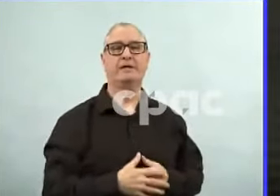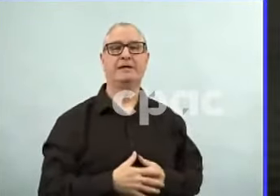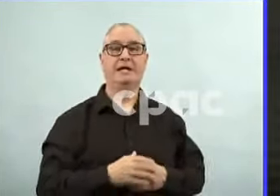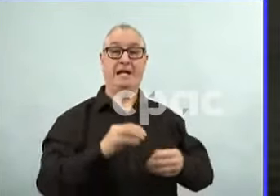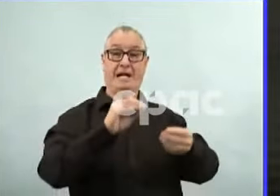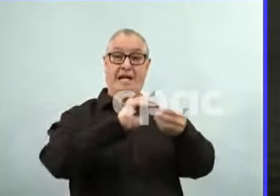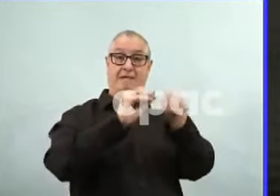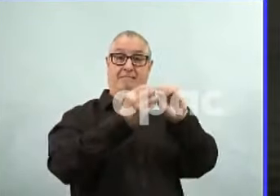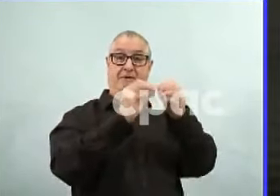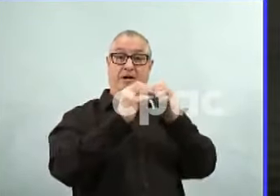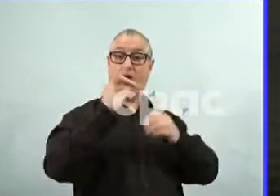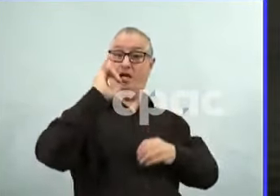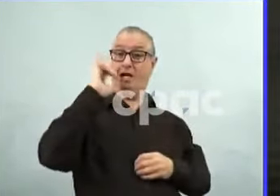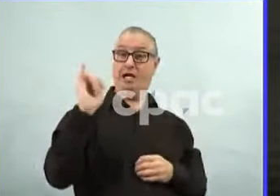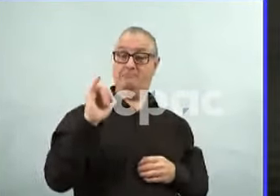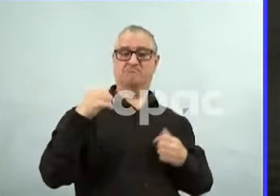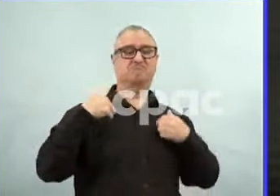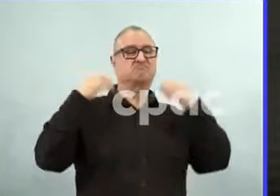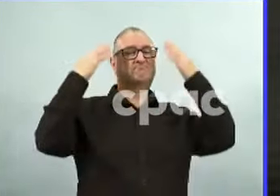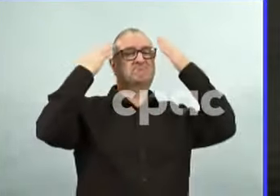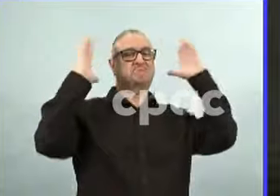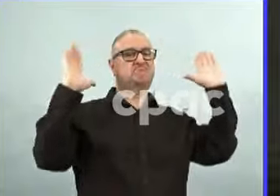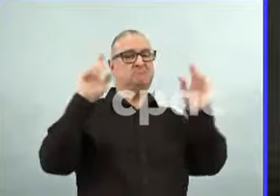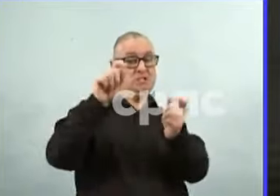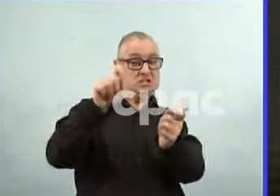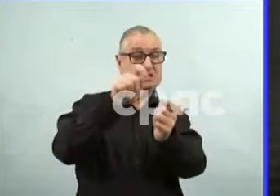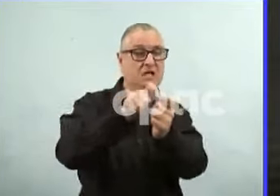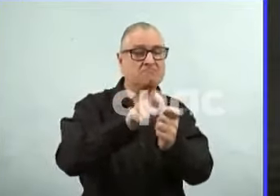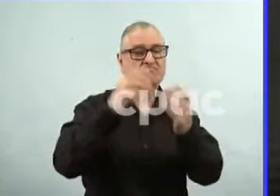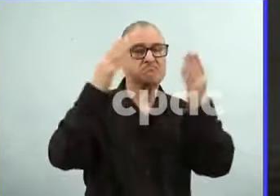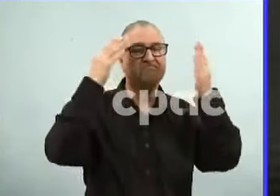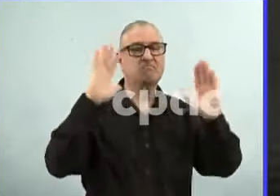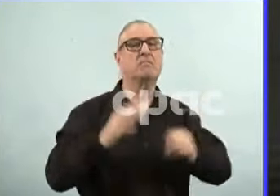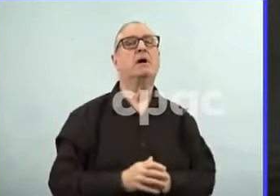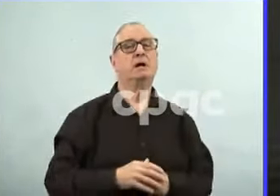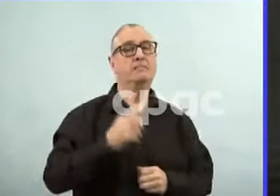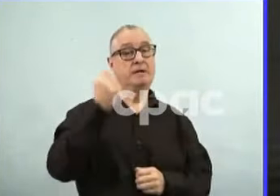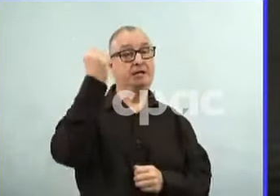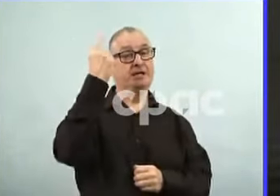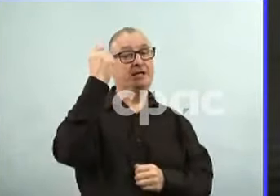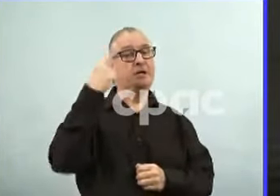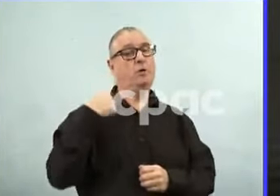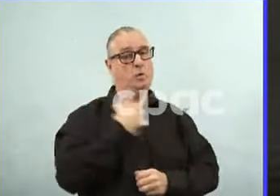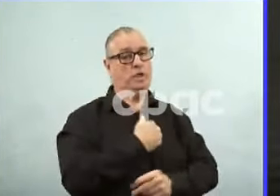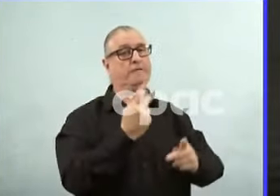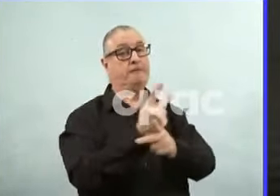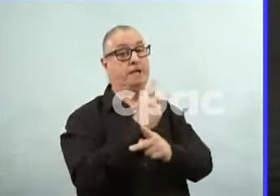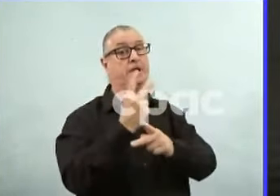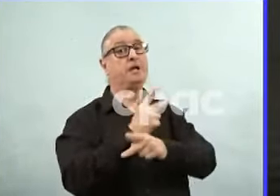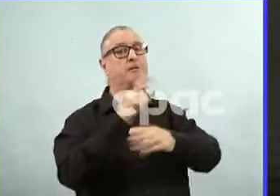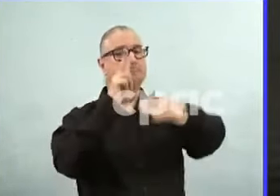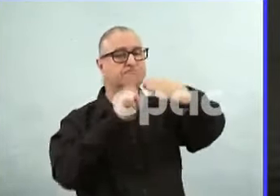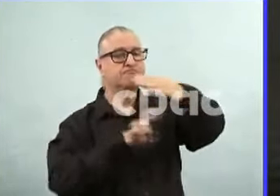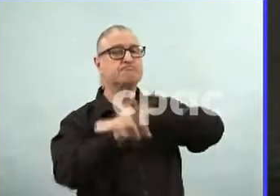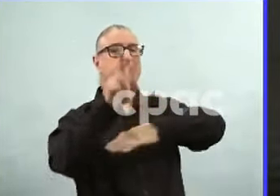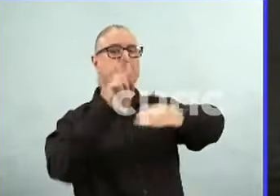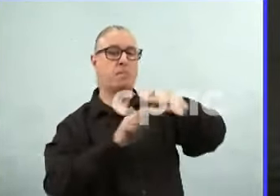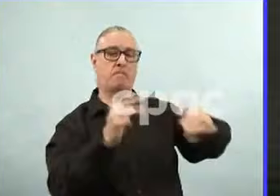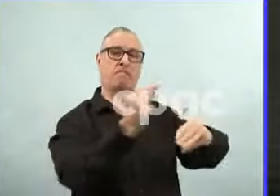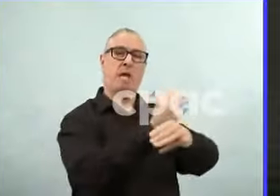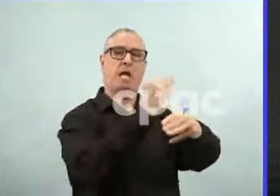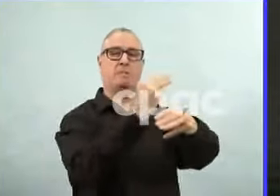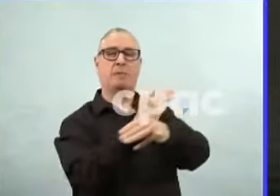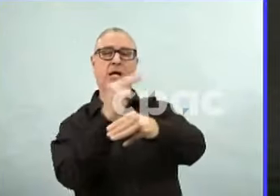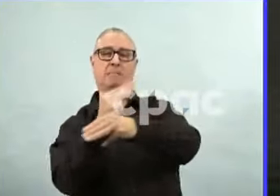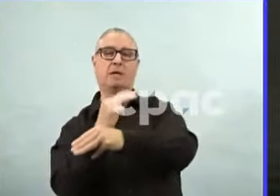restrictions and different types of restrictions and used different types of tools. Again, we'll have to look at gradually removing those restrictions on